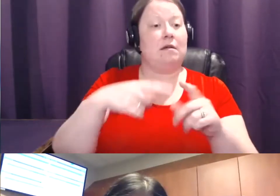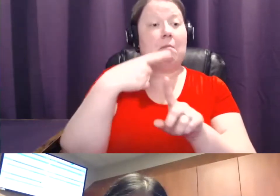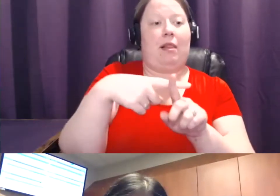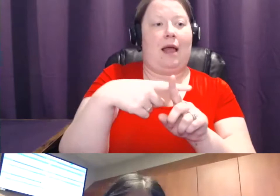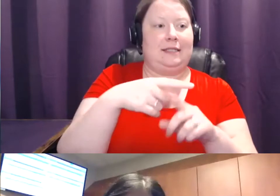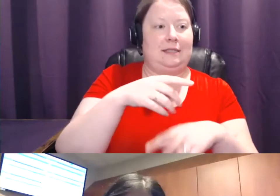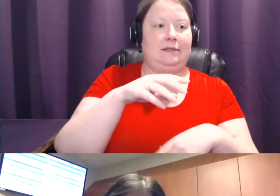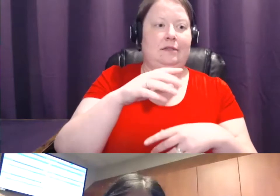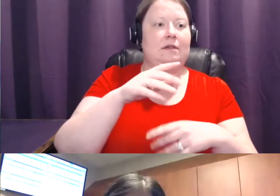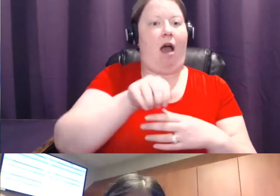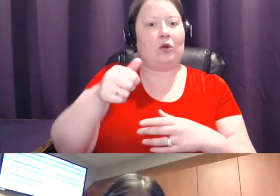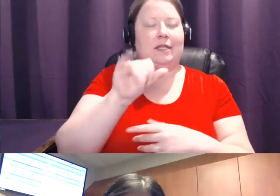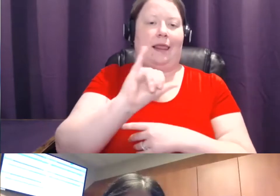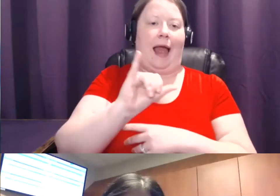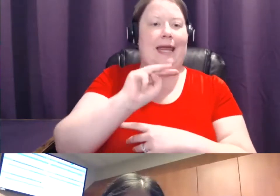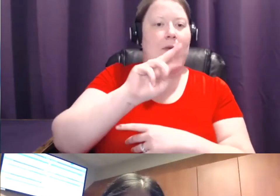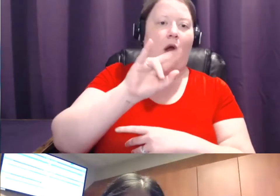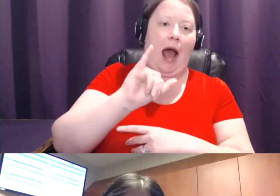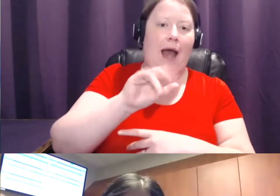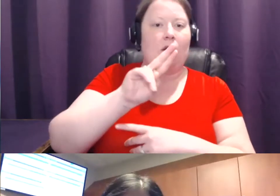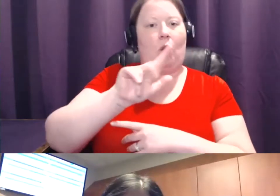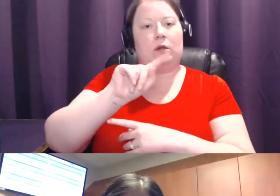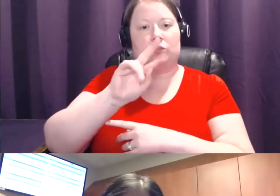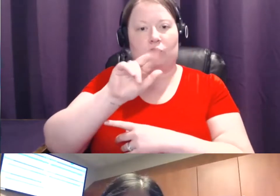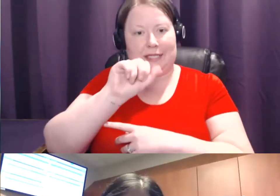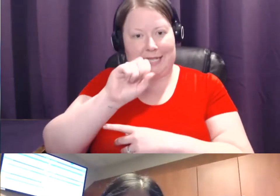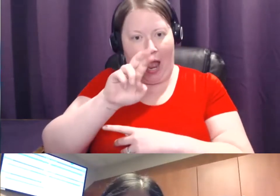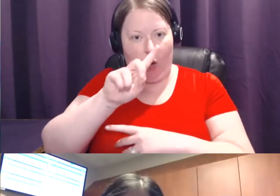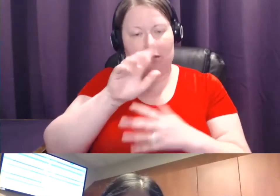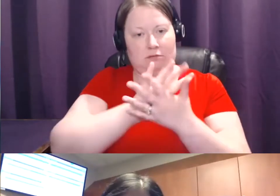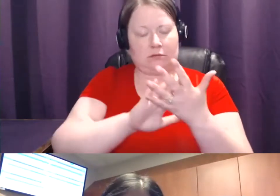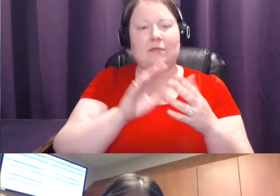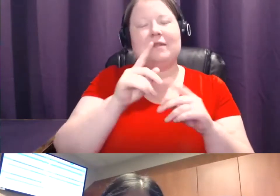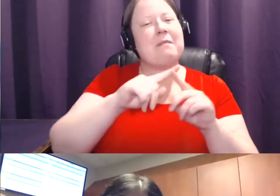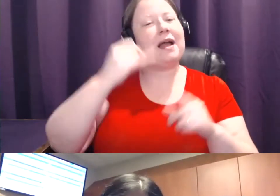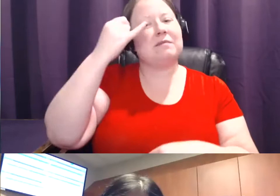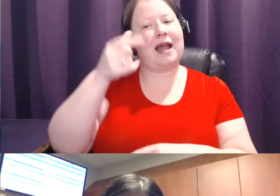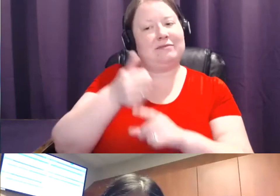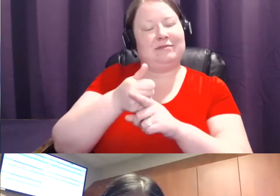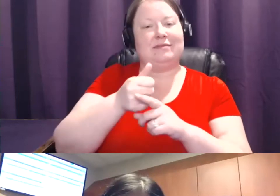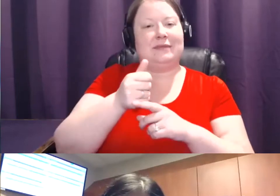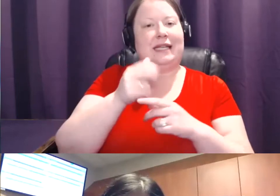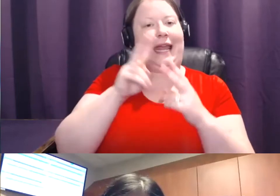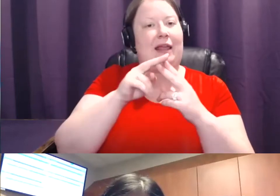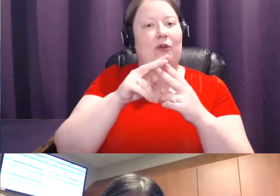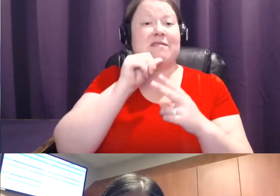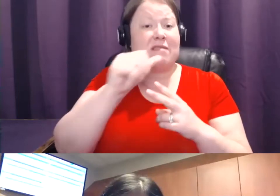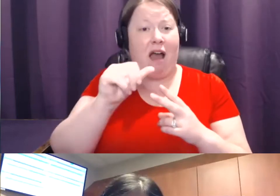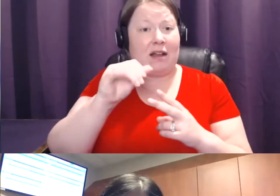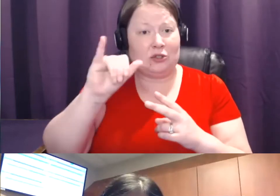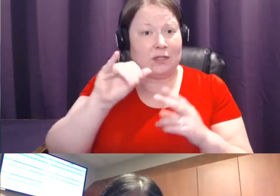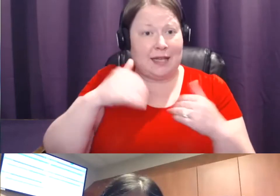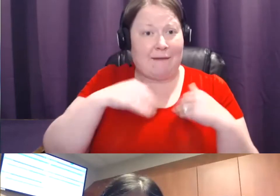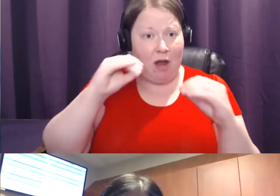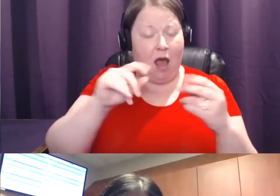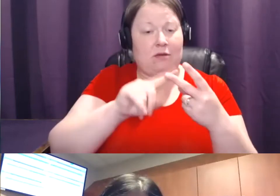the insurance doesn't cover it or she's underinsured or not insured for those sorts of testing? You touched on it earlier, but